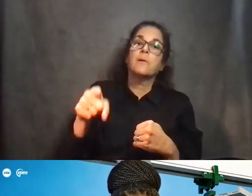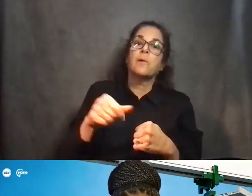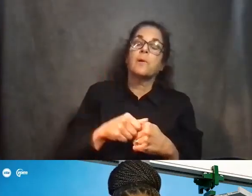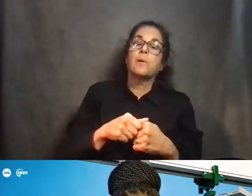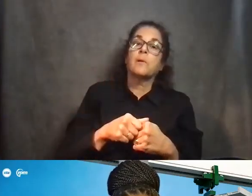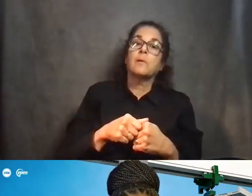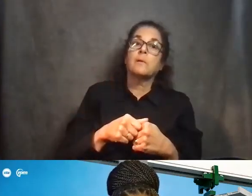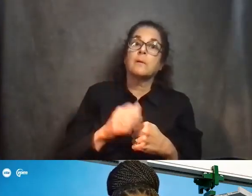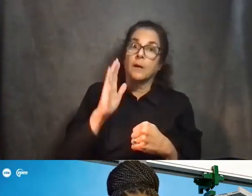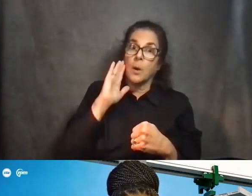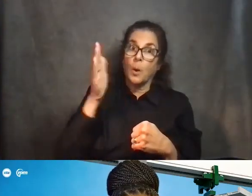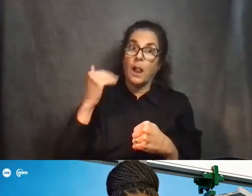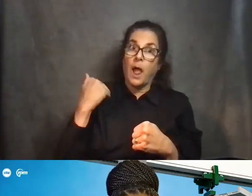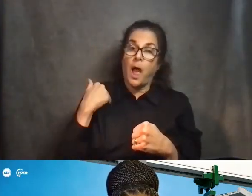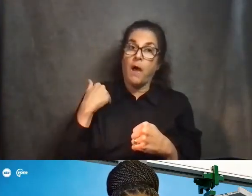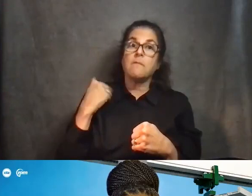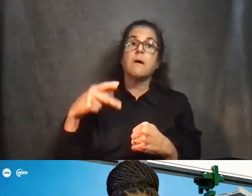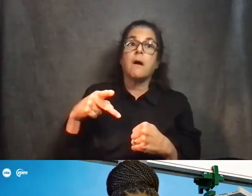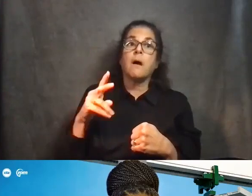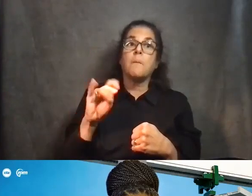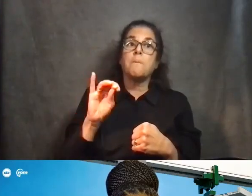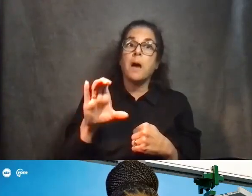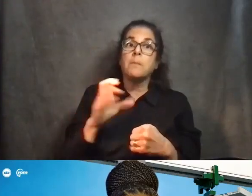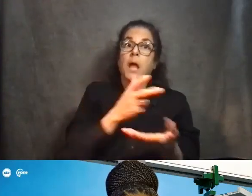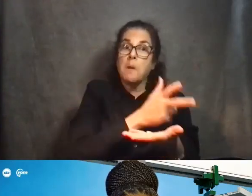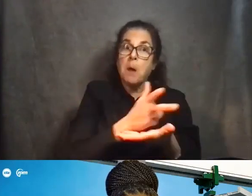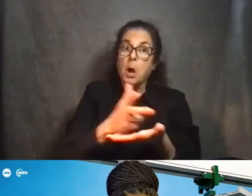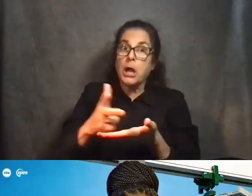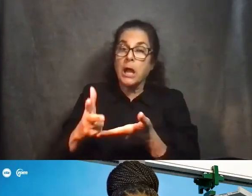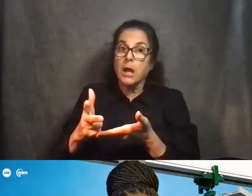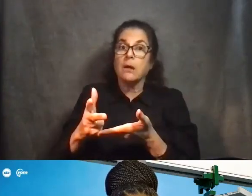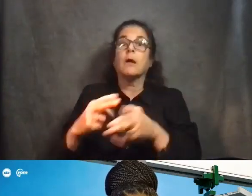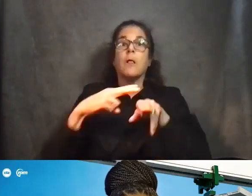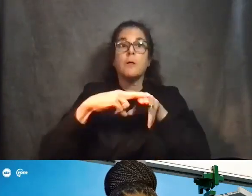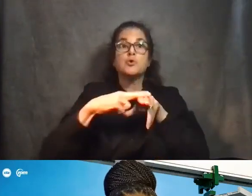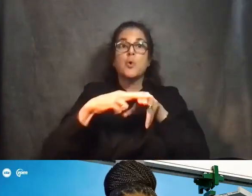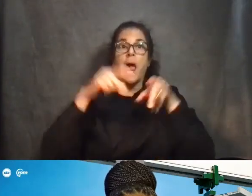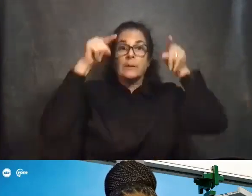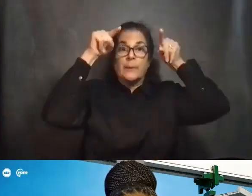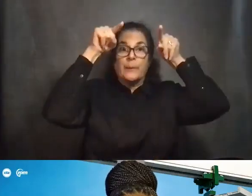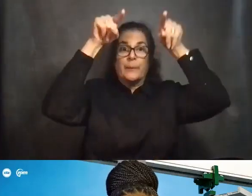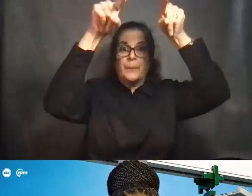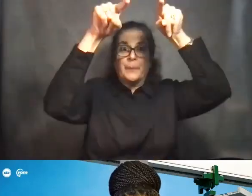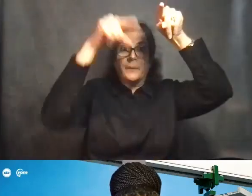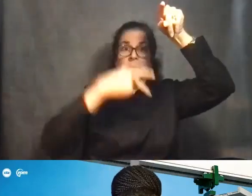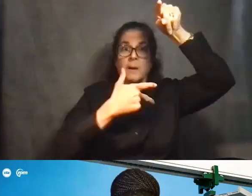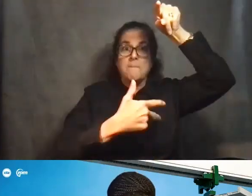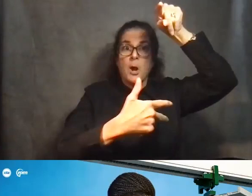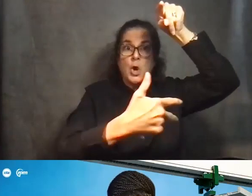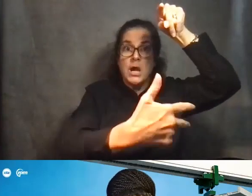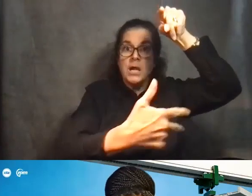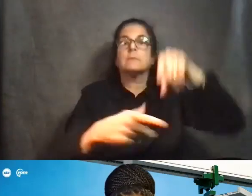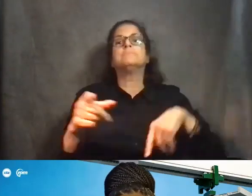underneath the tracks? Good evening, everybody. So we're actually working very closely with the Alderman's office as well